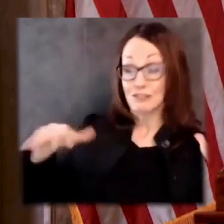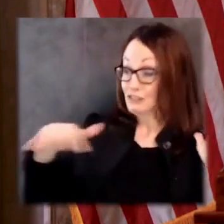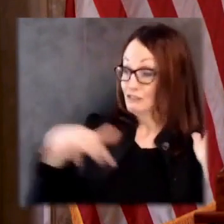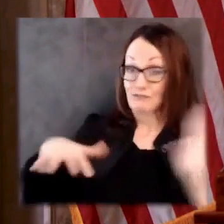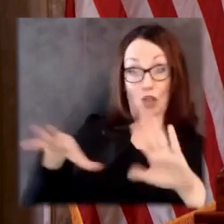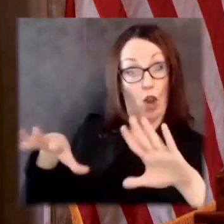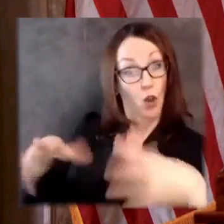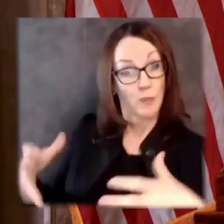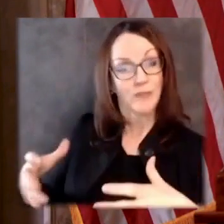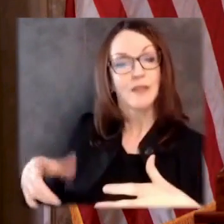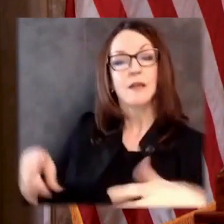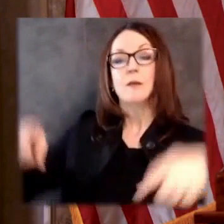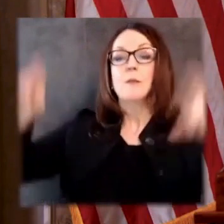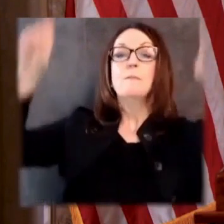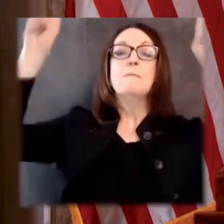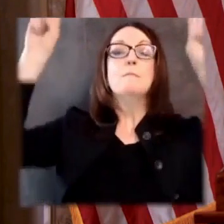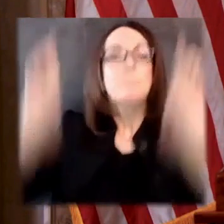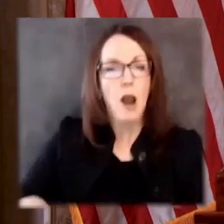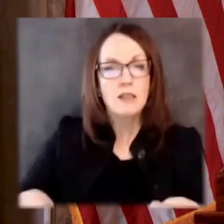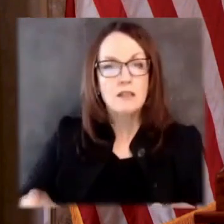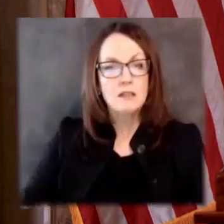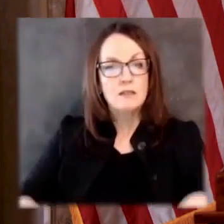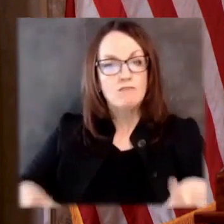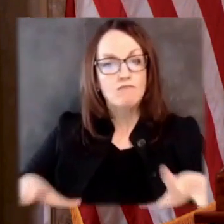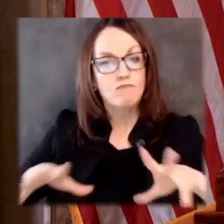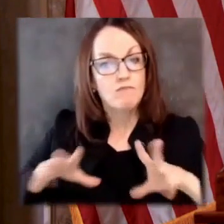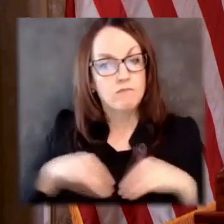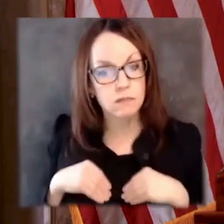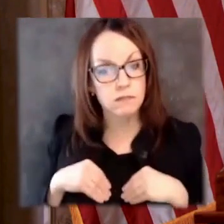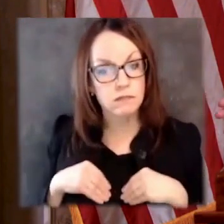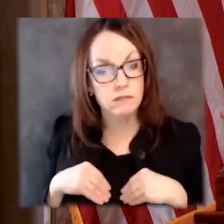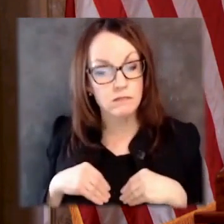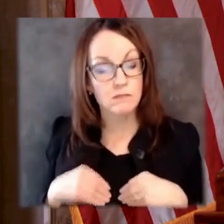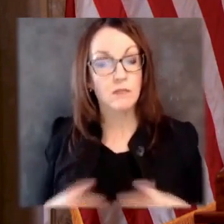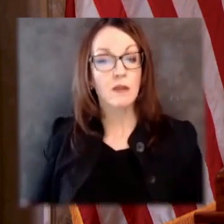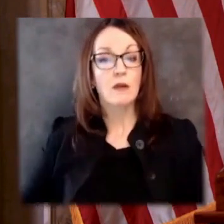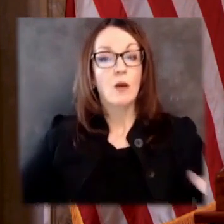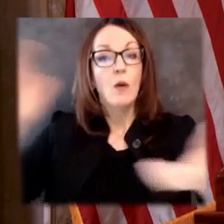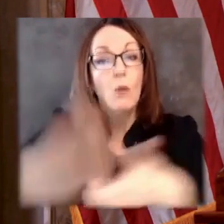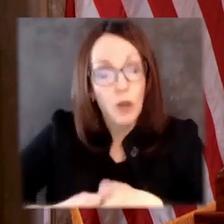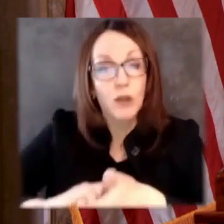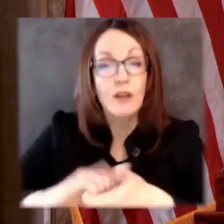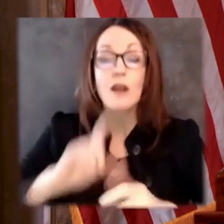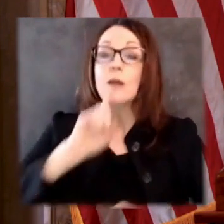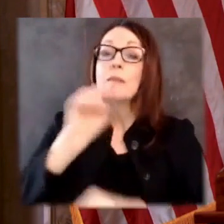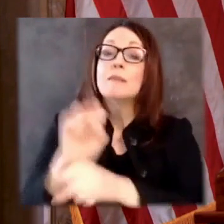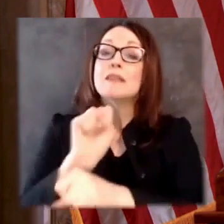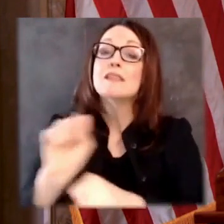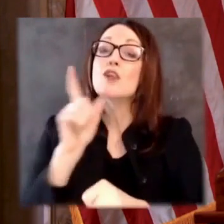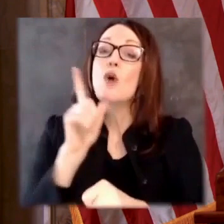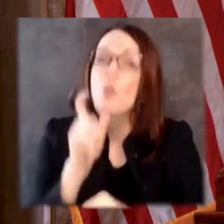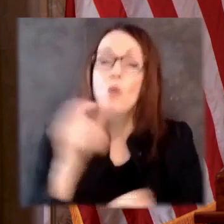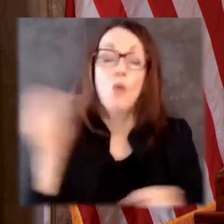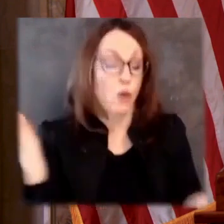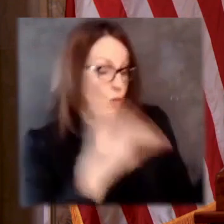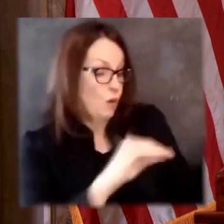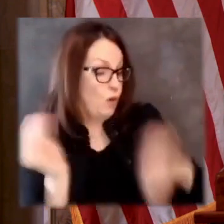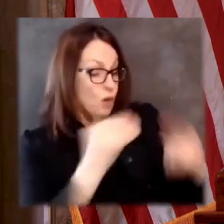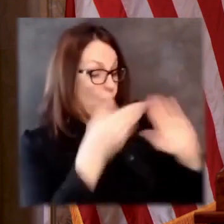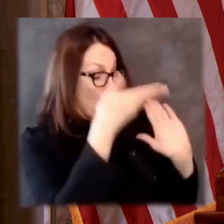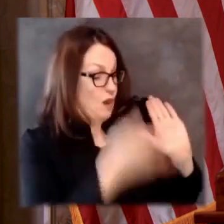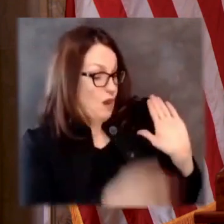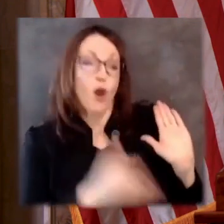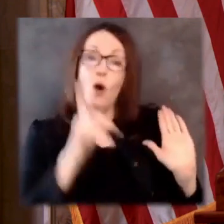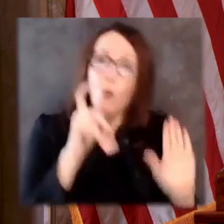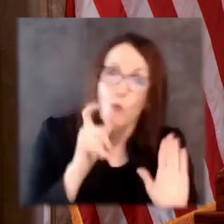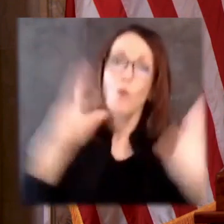to take up the people's maps, which will be drawn not by any political party or high-paid consultants, but by the